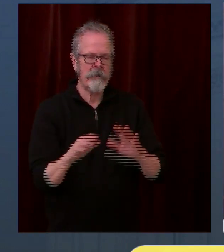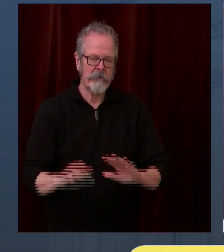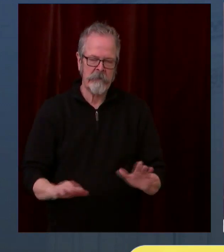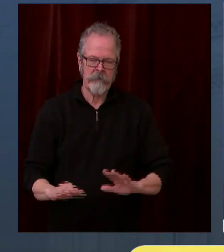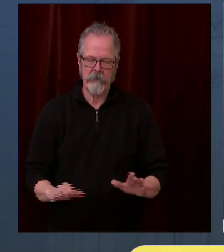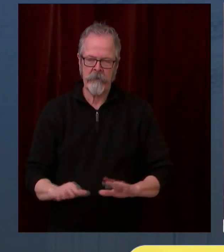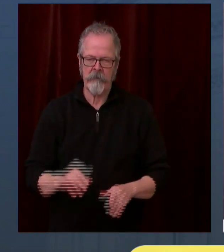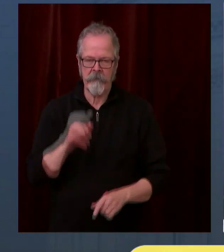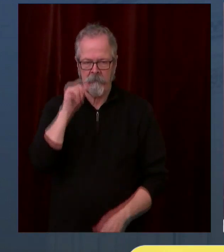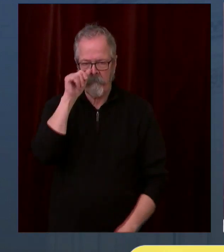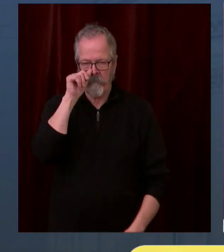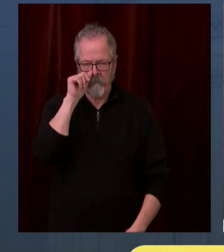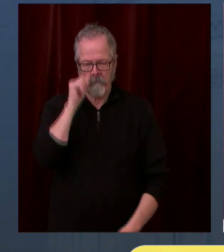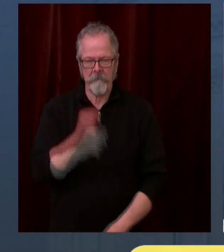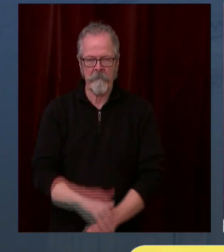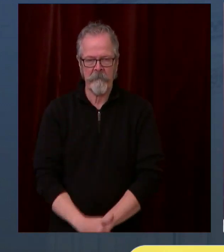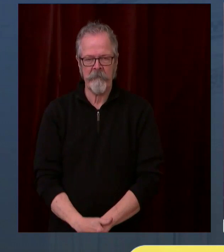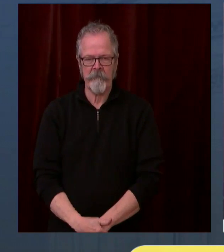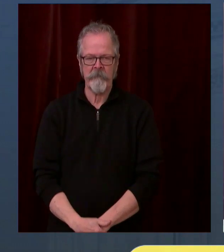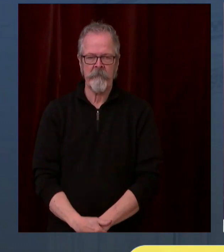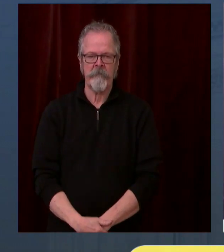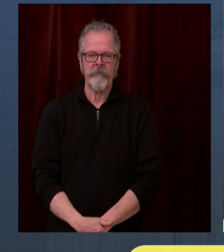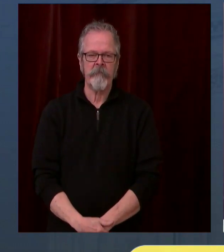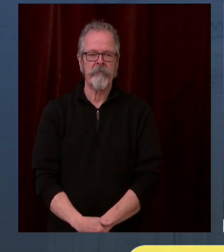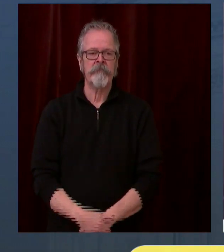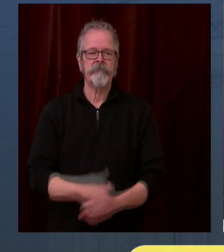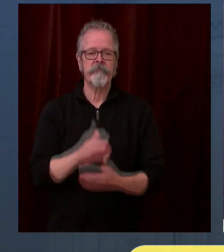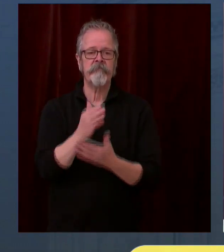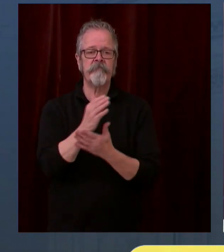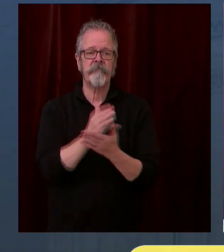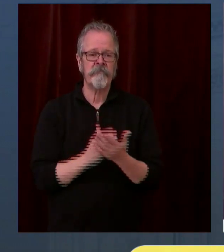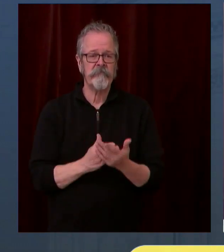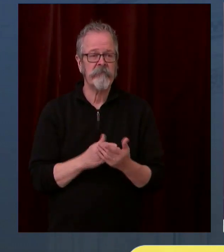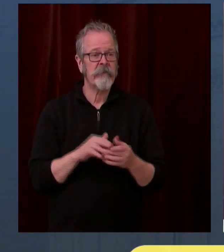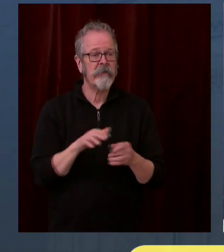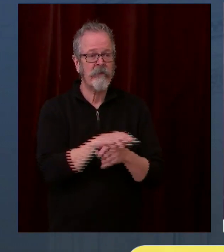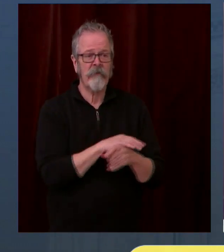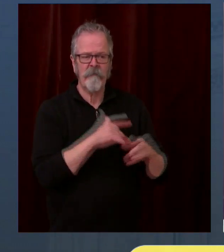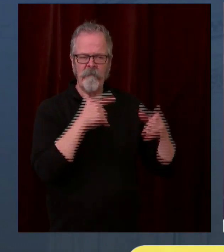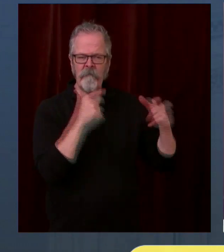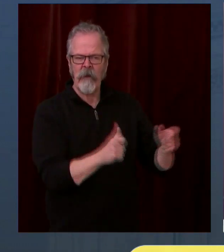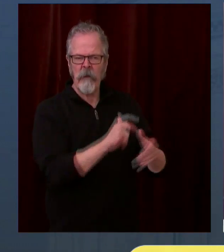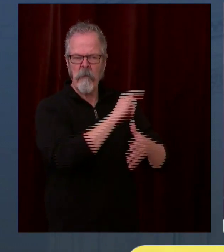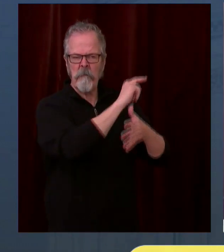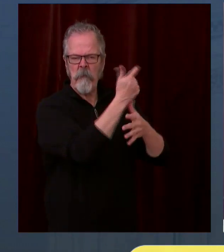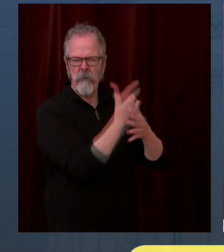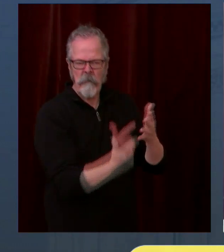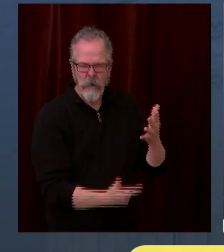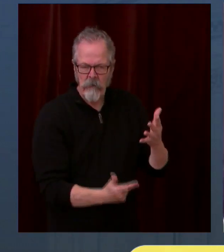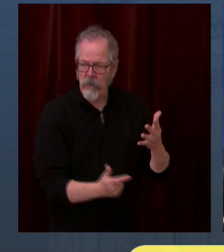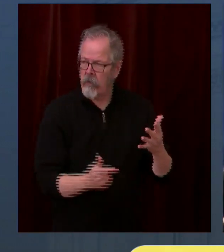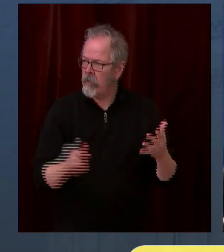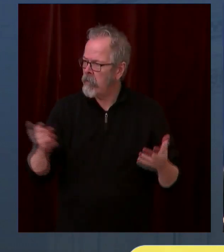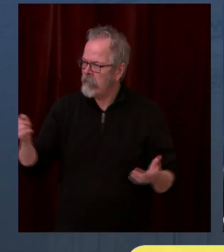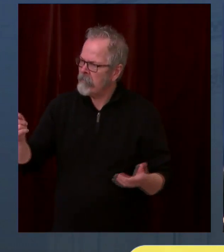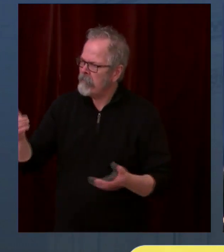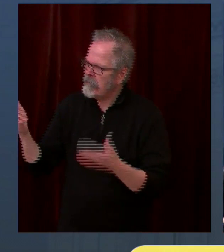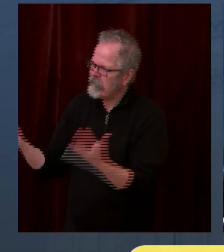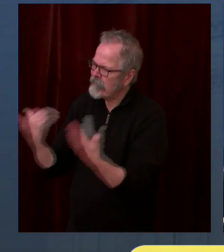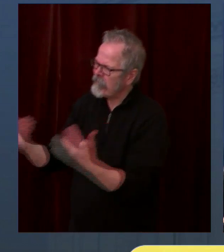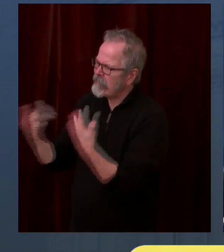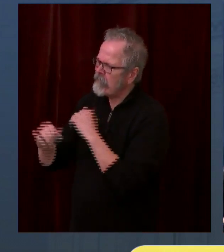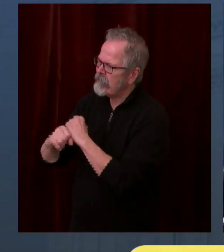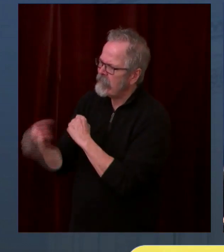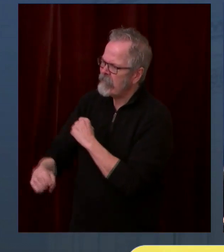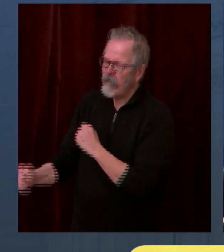moving into potentially that 1B1 to the next tier interface. Yeah, and I just, the best thing we can do